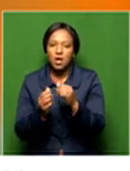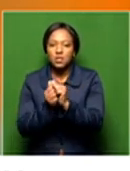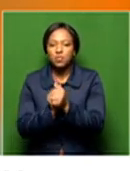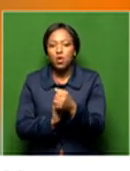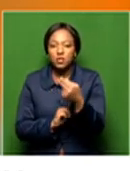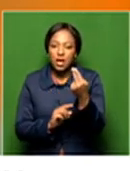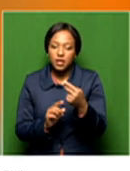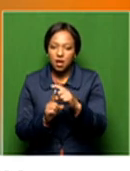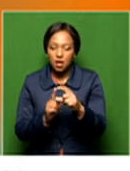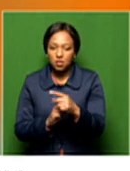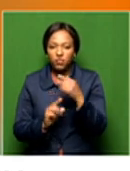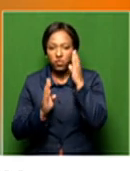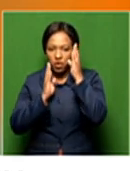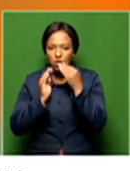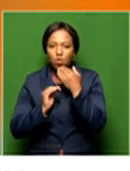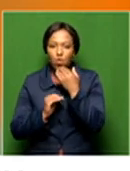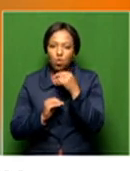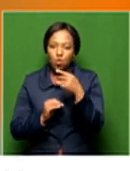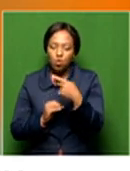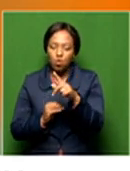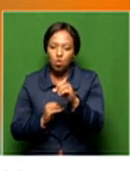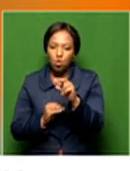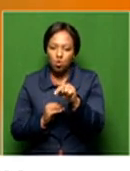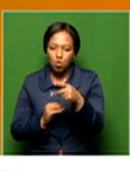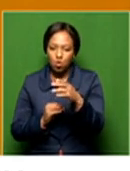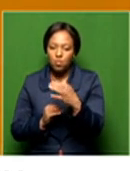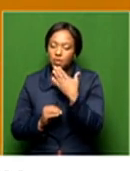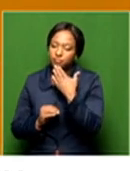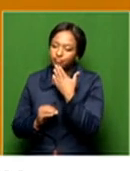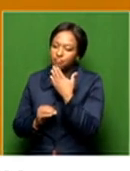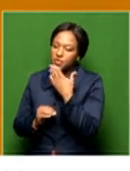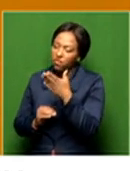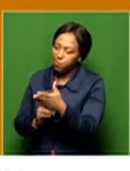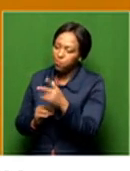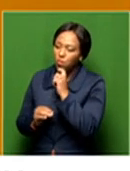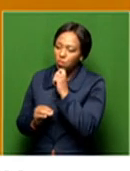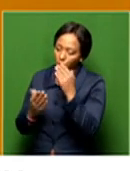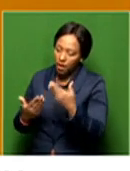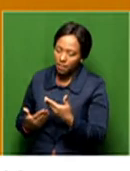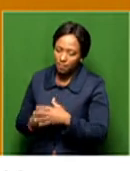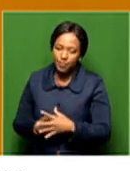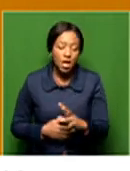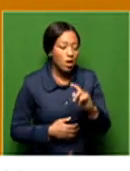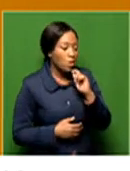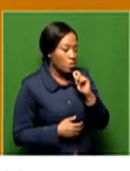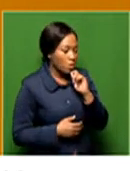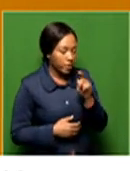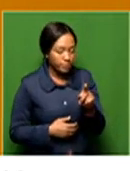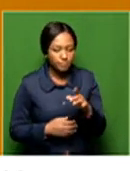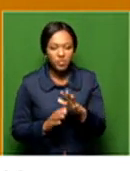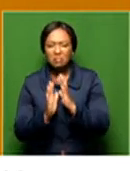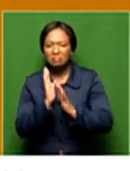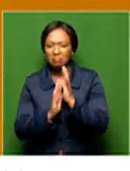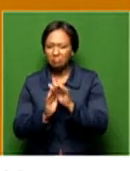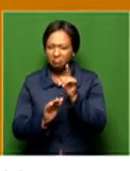and Recreation, Mbarish Lope. MEC, a very good morning to you. Thanks for joining us. Welcome. Morning. Can you talk about this campaign and